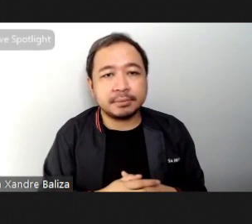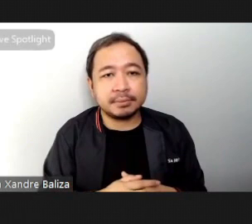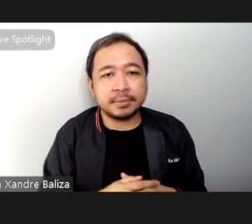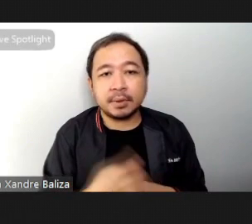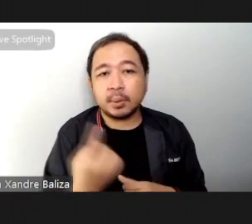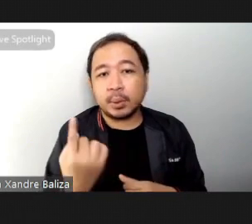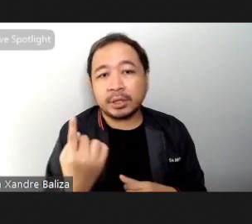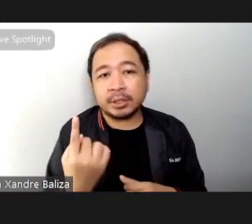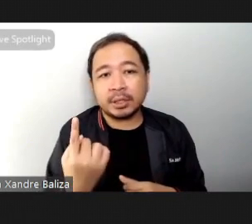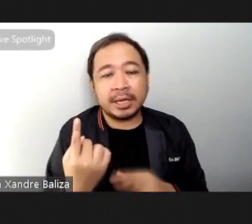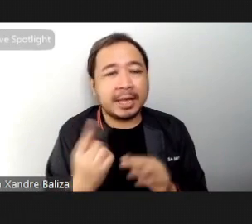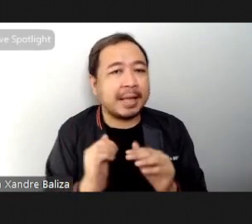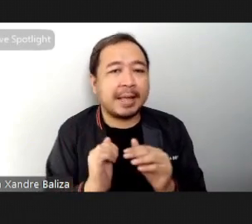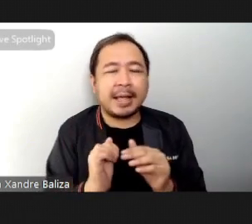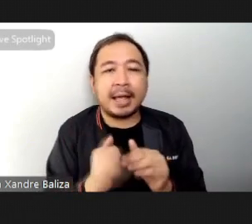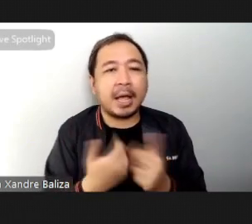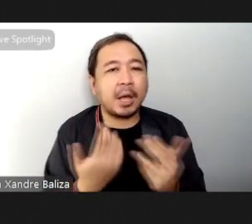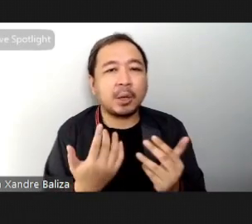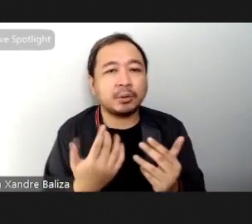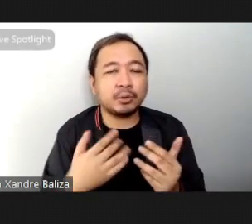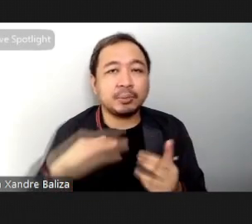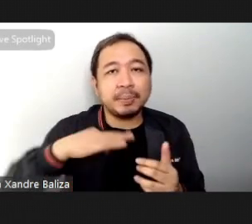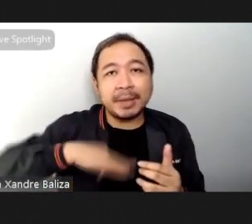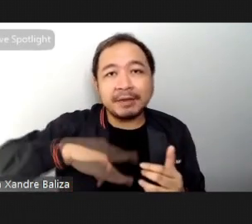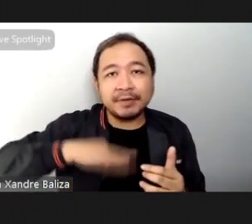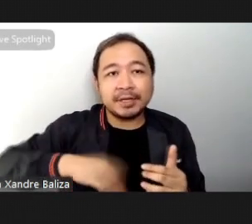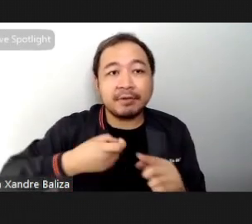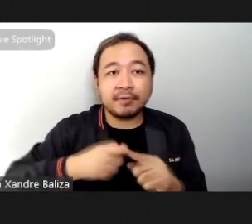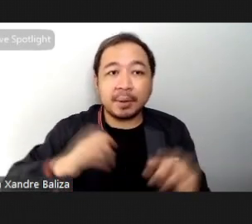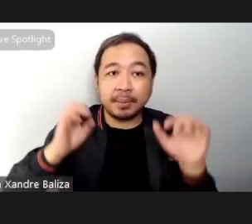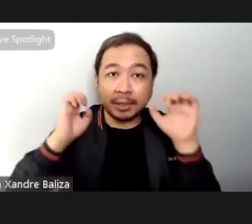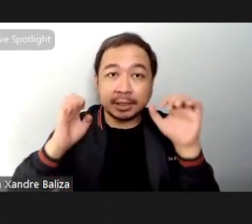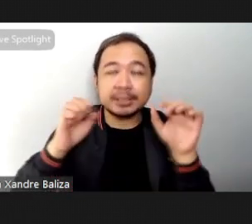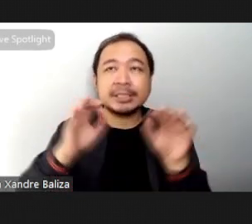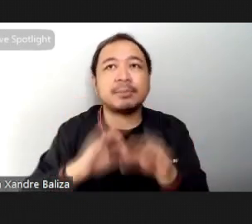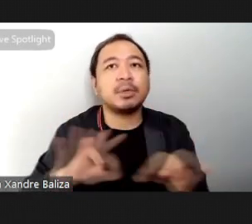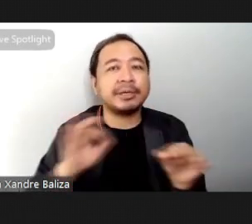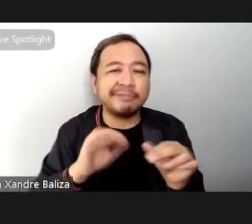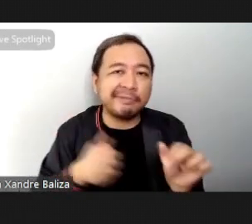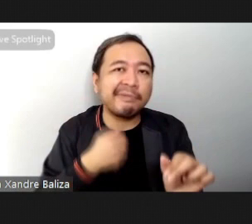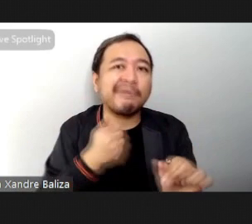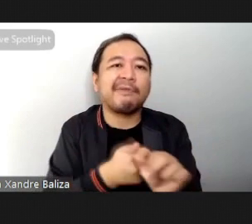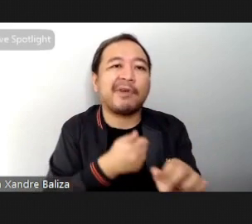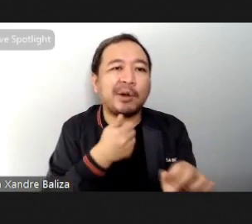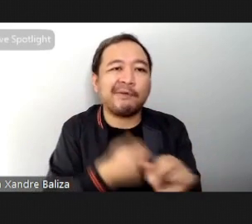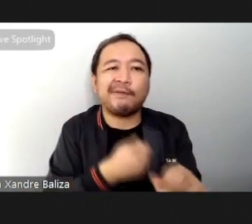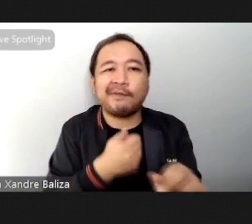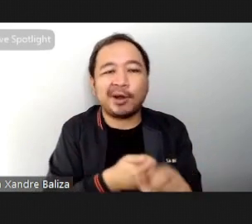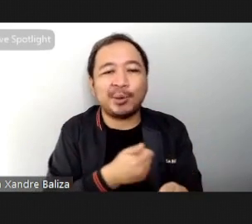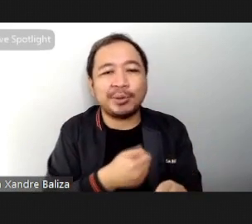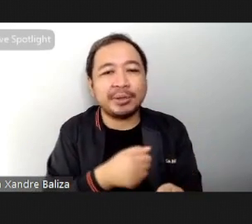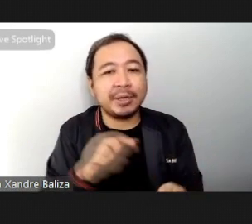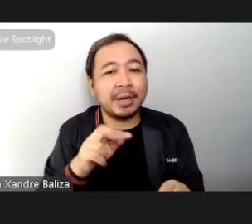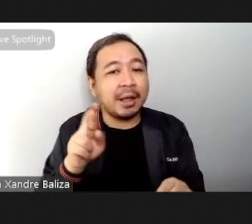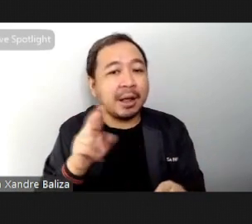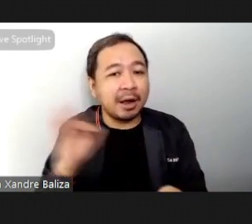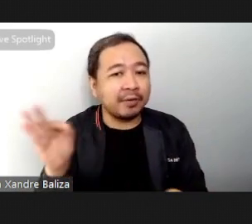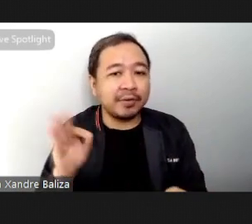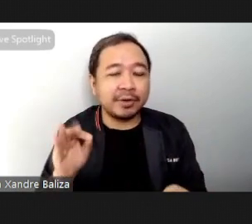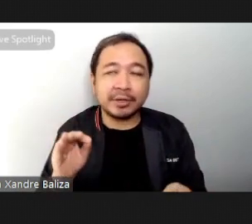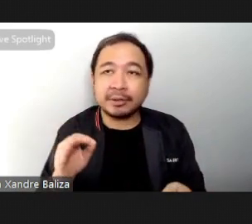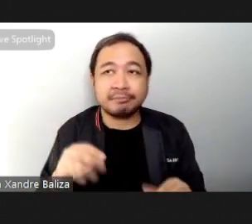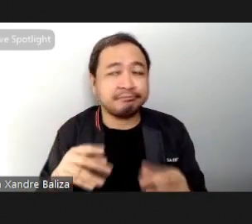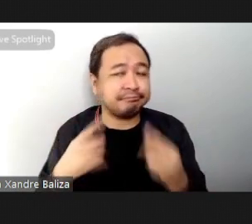the benefits of exercise it is important to adhere to it now my argument here is that rope flow is an excellent tool